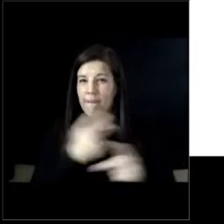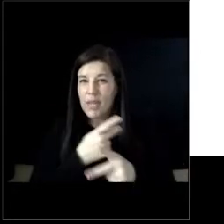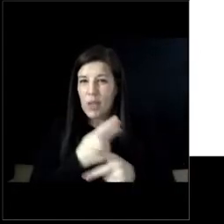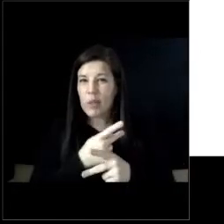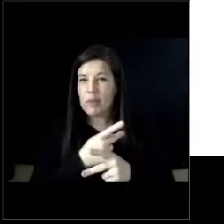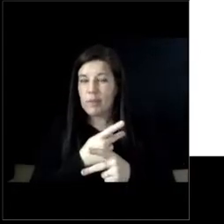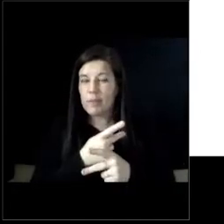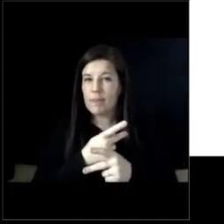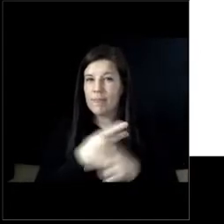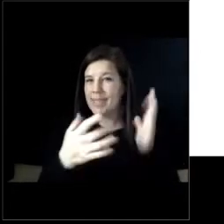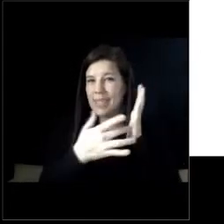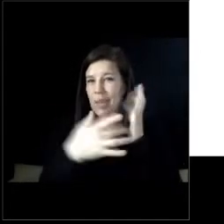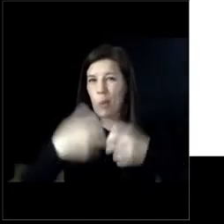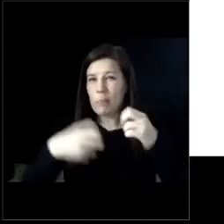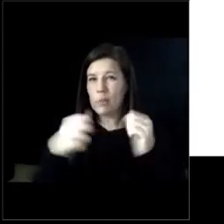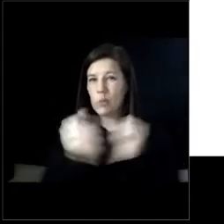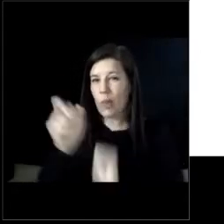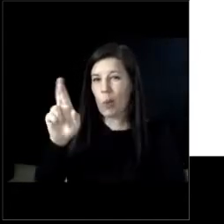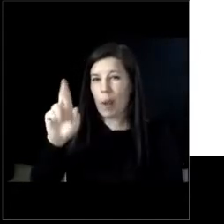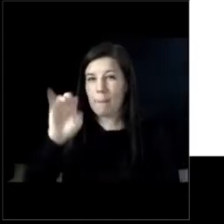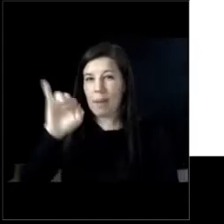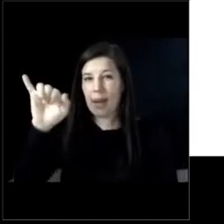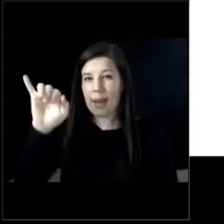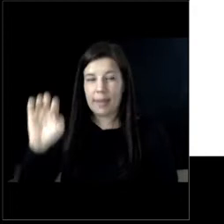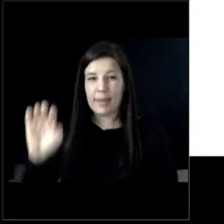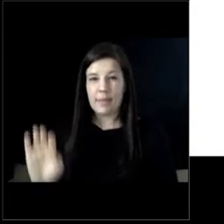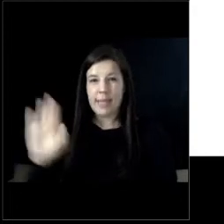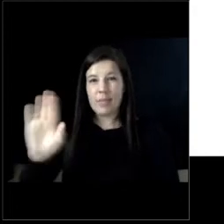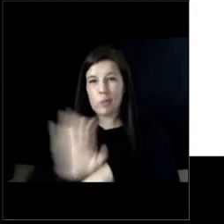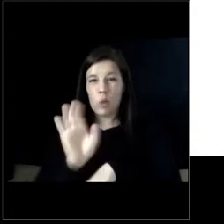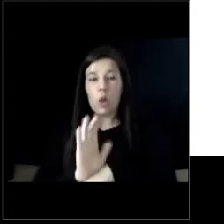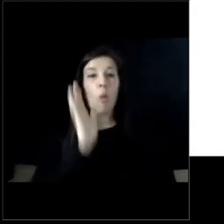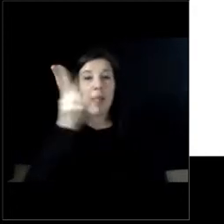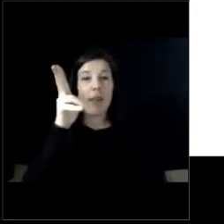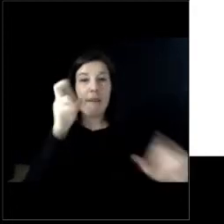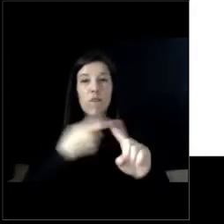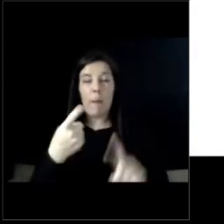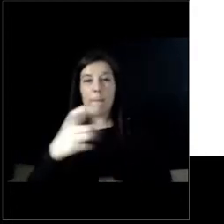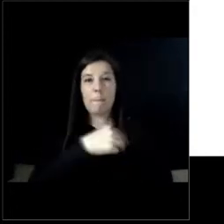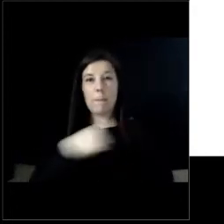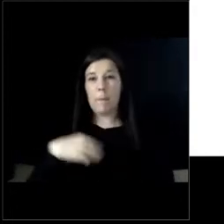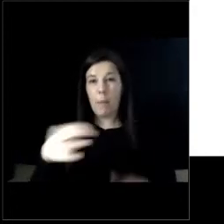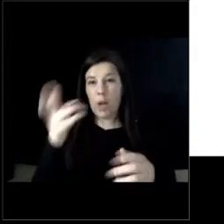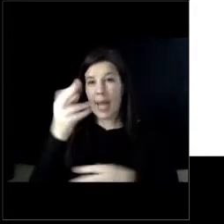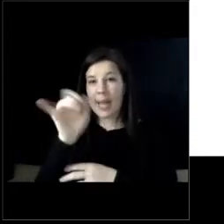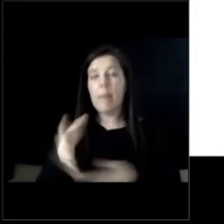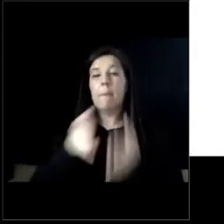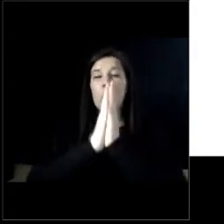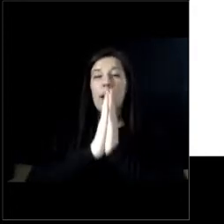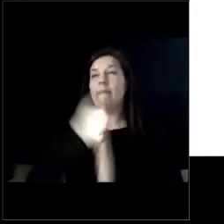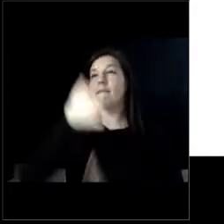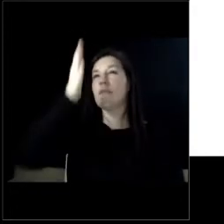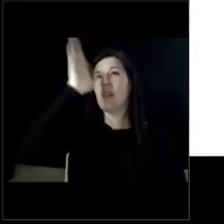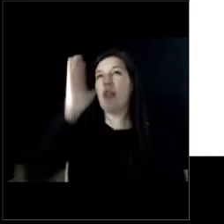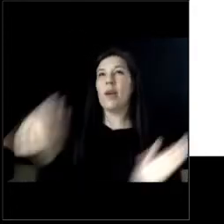still having technical issues with Rabbi Simon I'm sorry to say all right we'll hear from board member Hay let us pray father once again